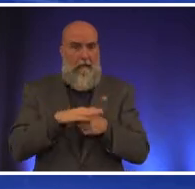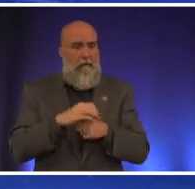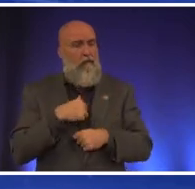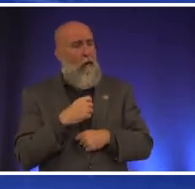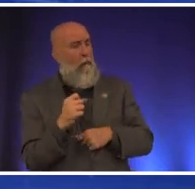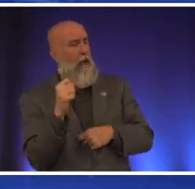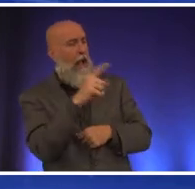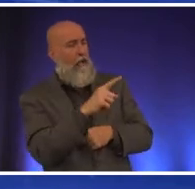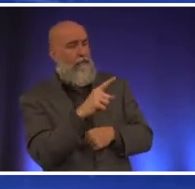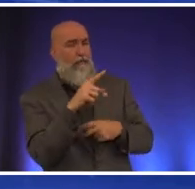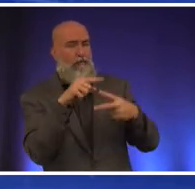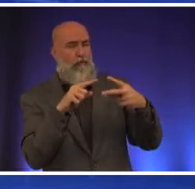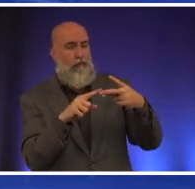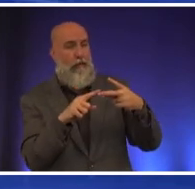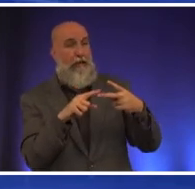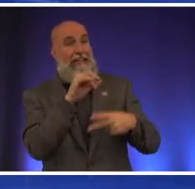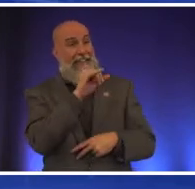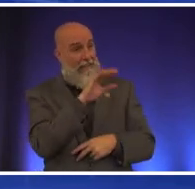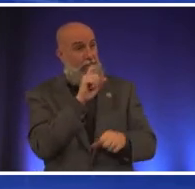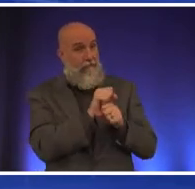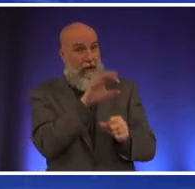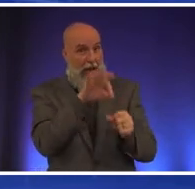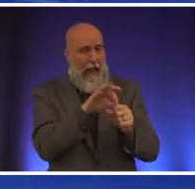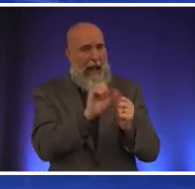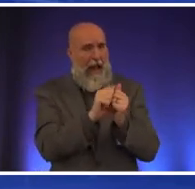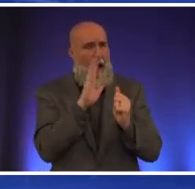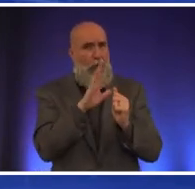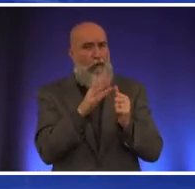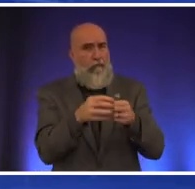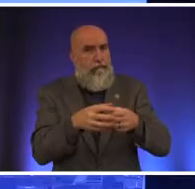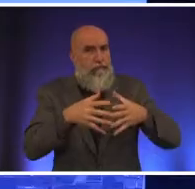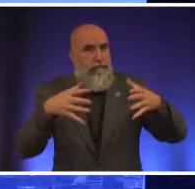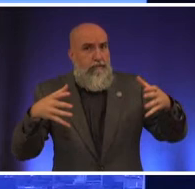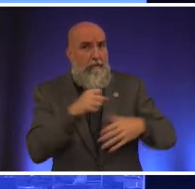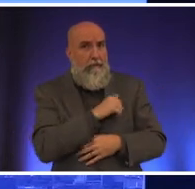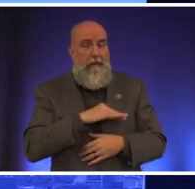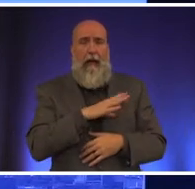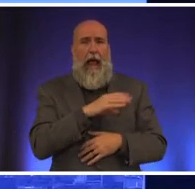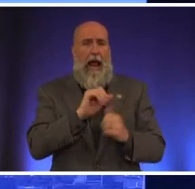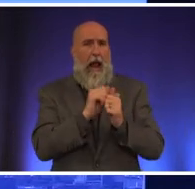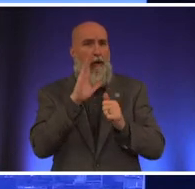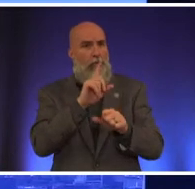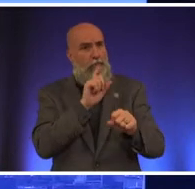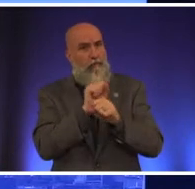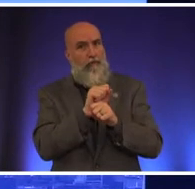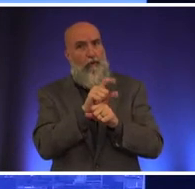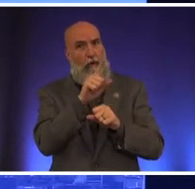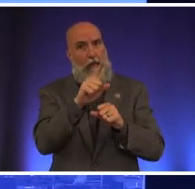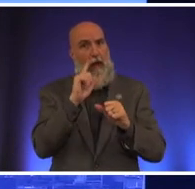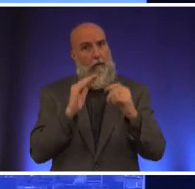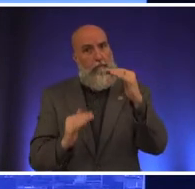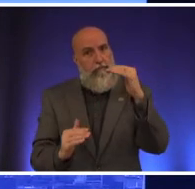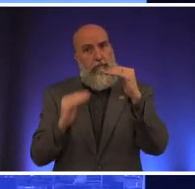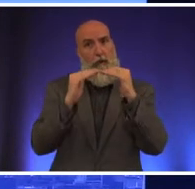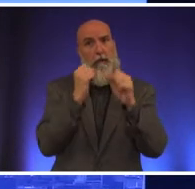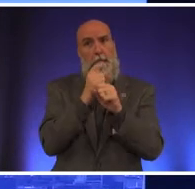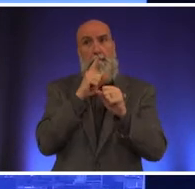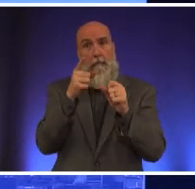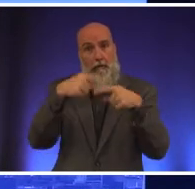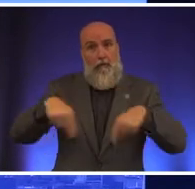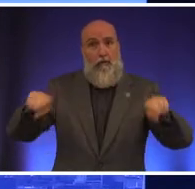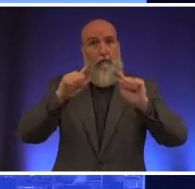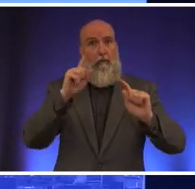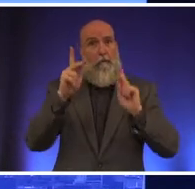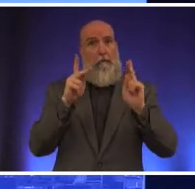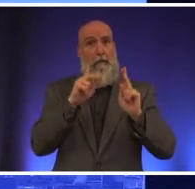elected how would you address the staffing issue and what would you do to ensure it stays where it needs to be to keep people safe i'm first